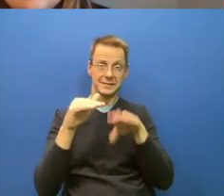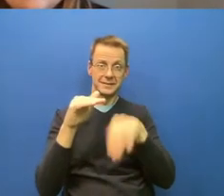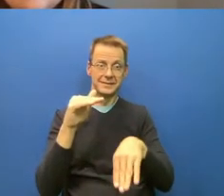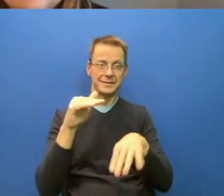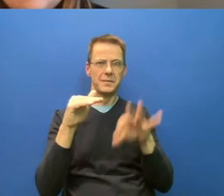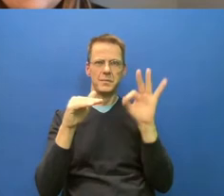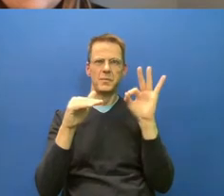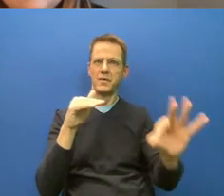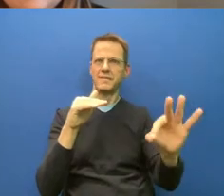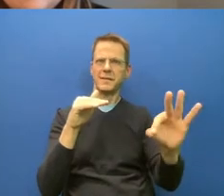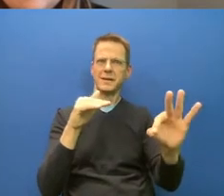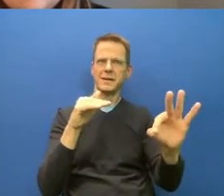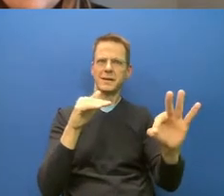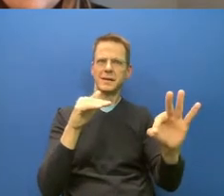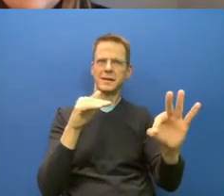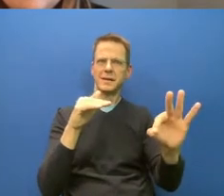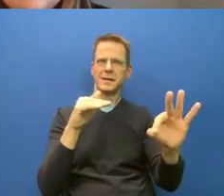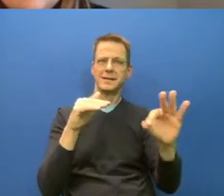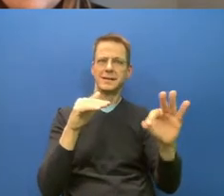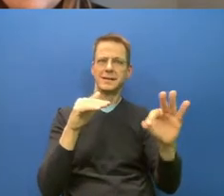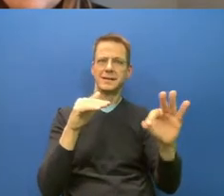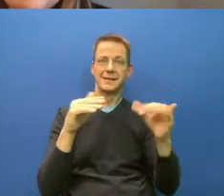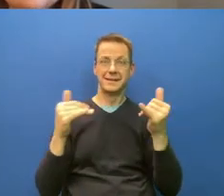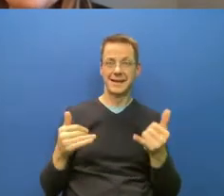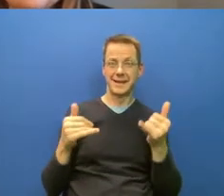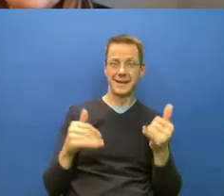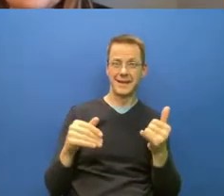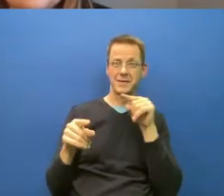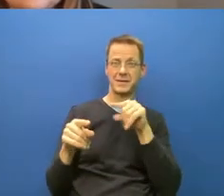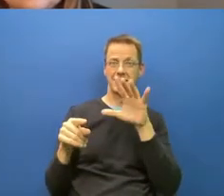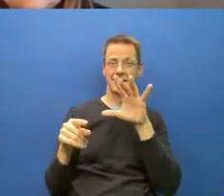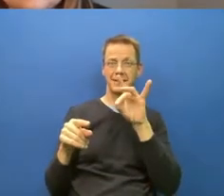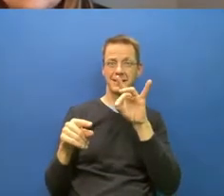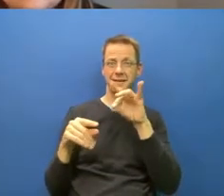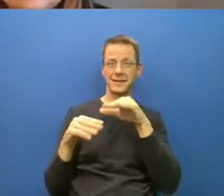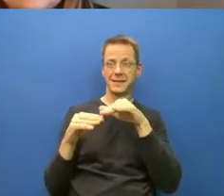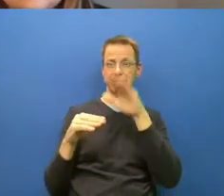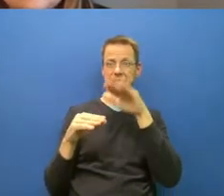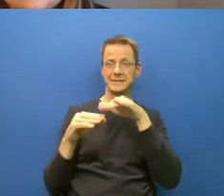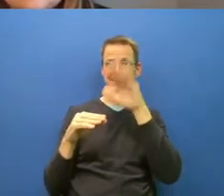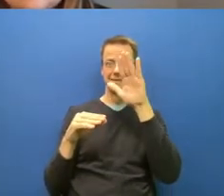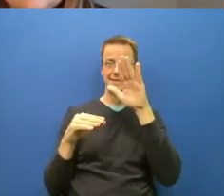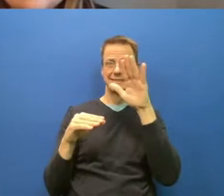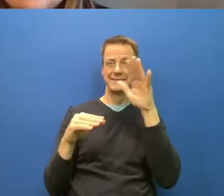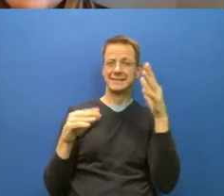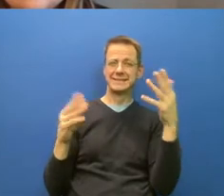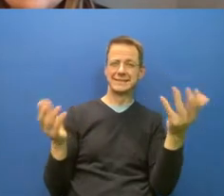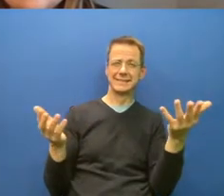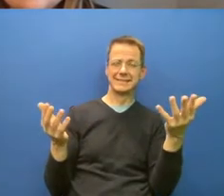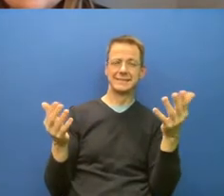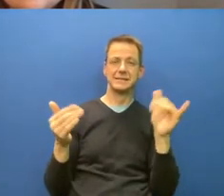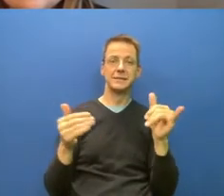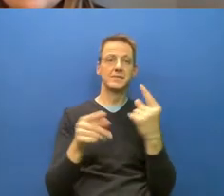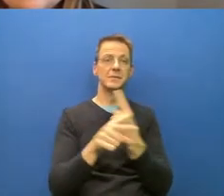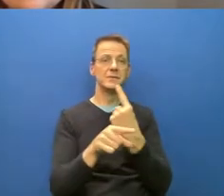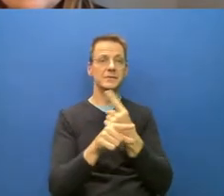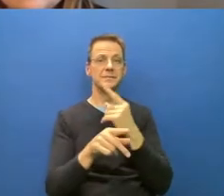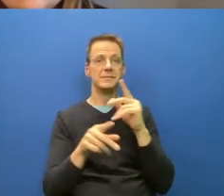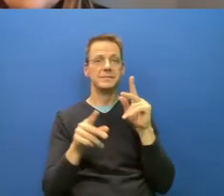when do you as a regular human who's not a medical professional really get nervous? Maybe Dr. Fisman, I'll start with you.